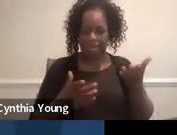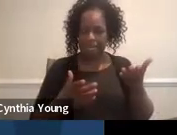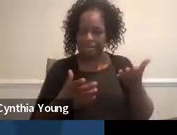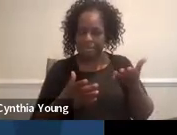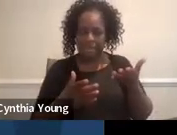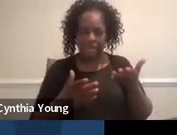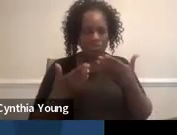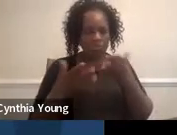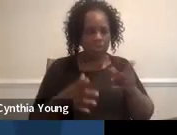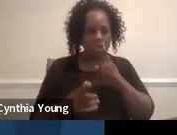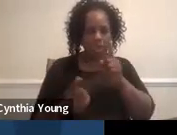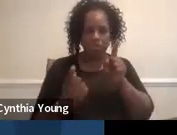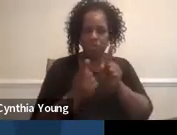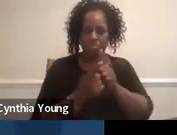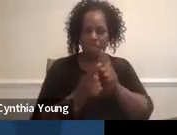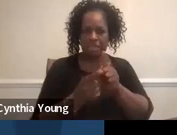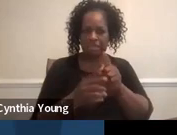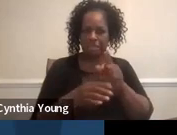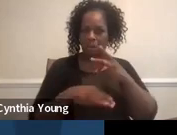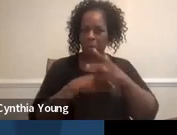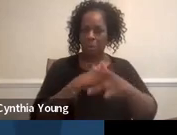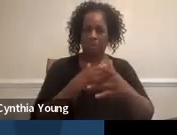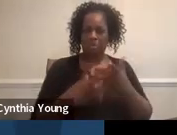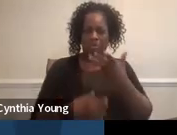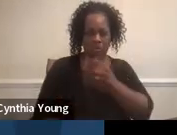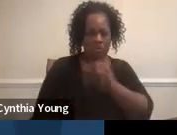too early in that process.